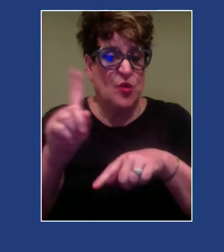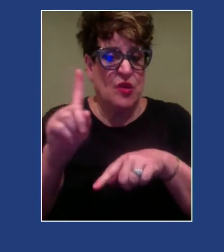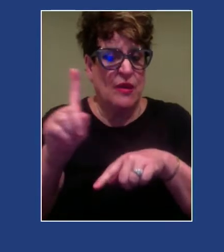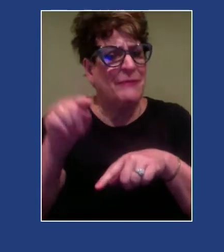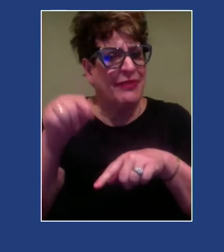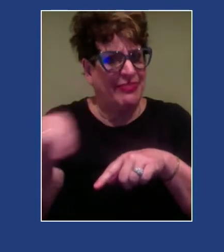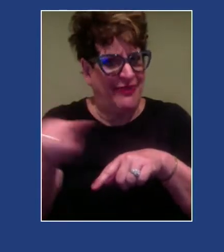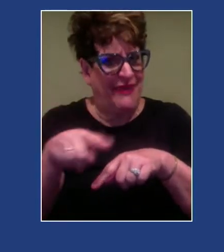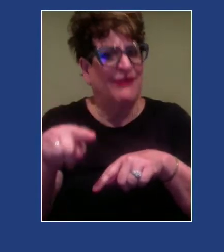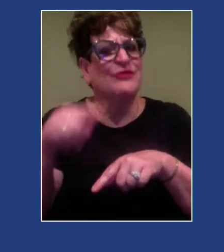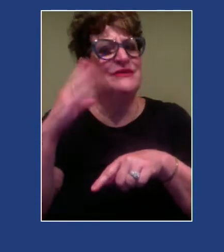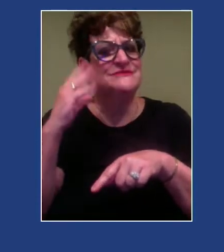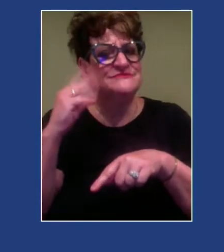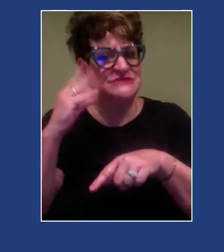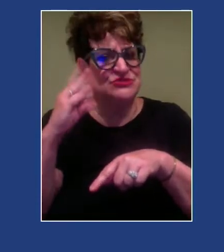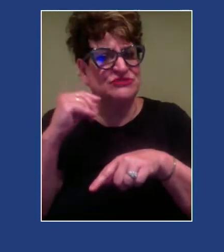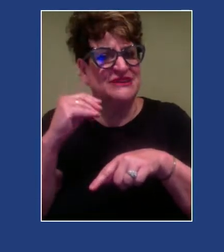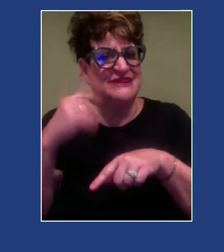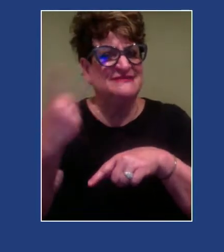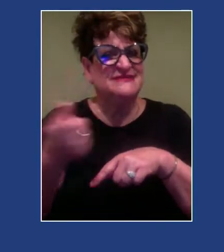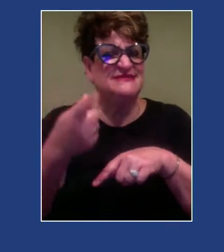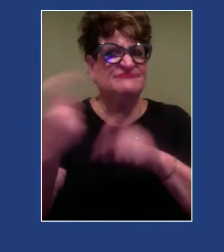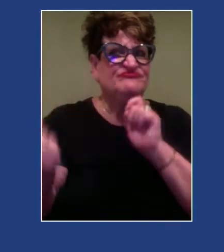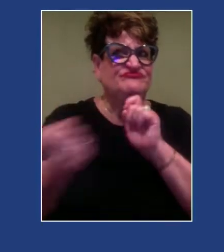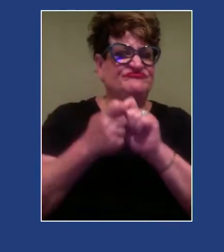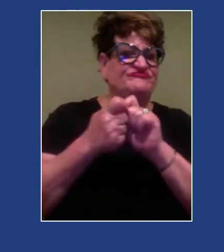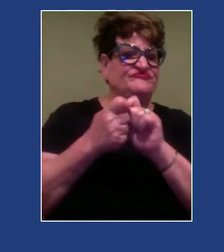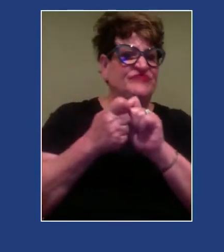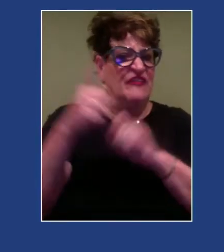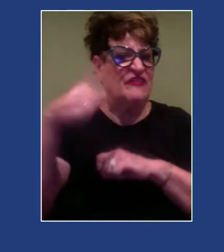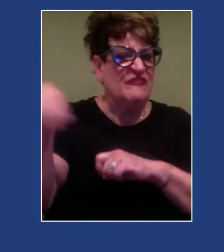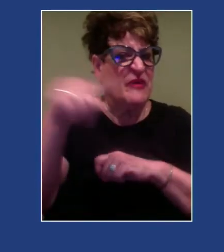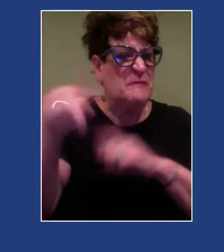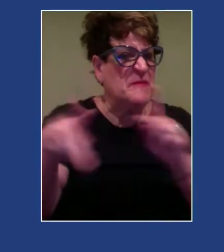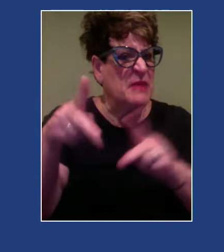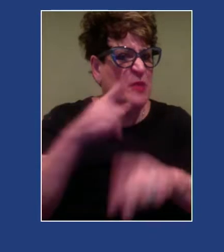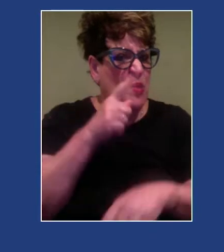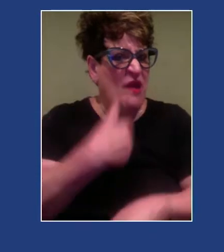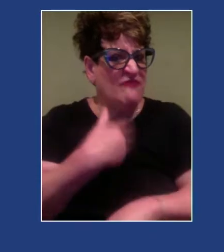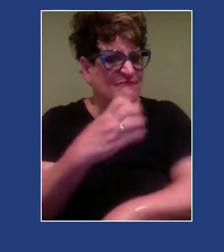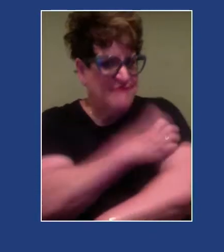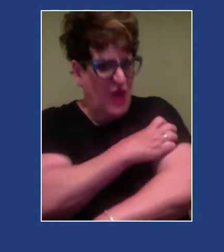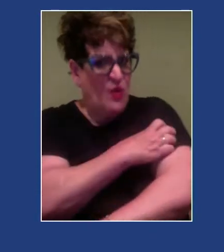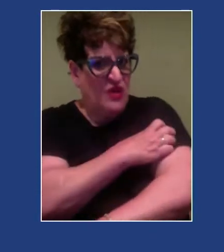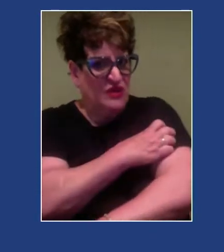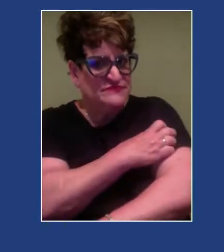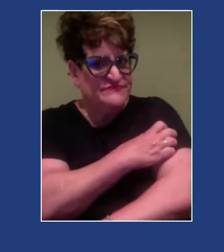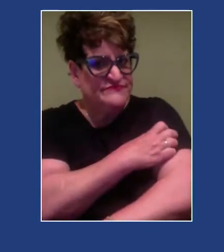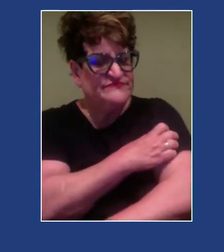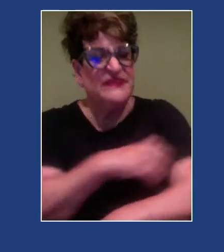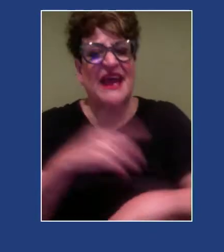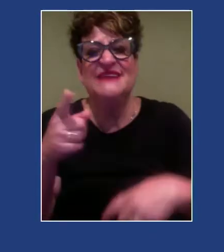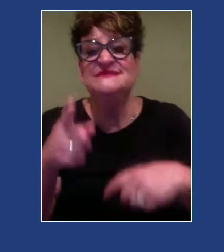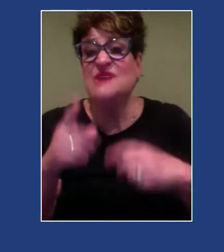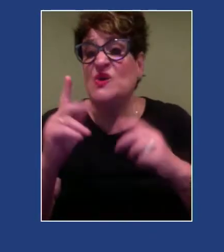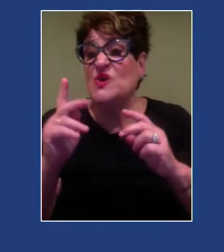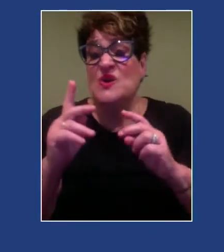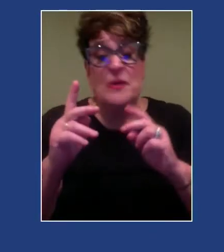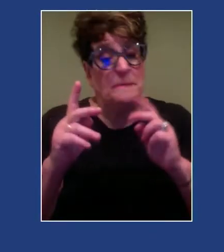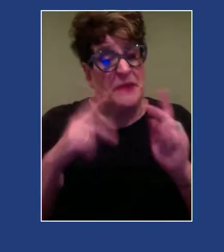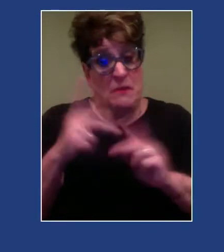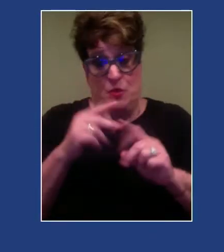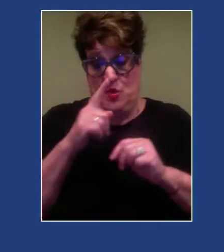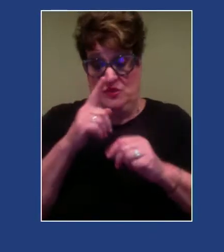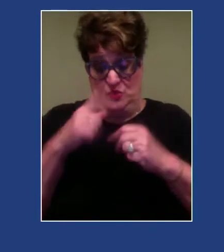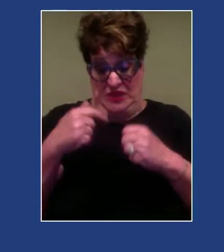pushback and lash back from others who have power within the system. And so folks with minority stress and